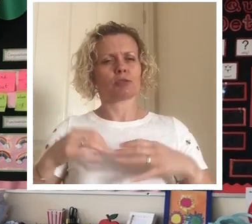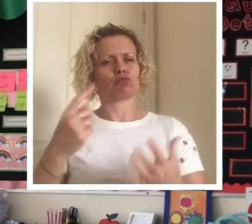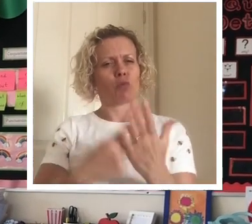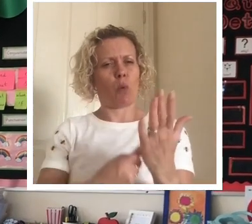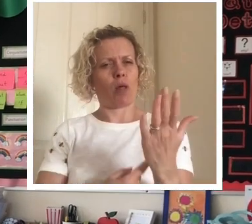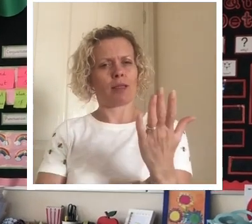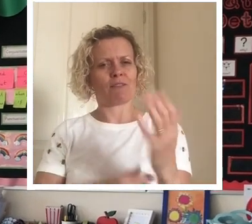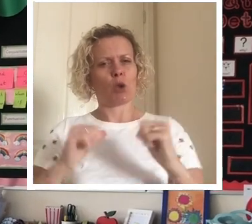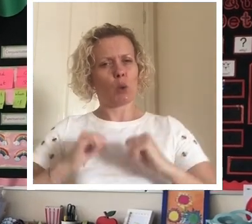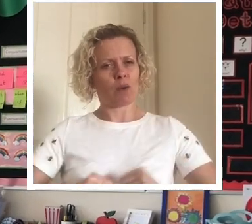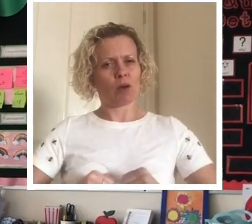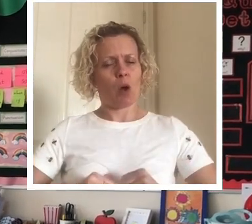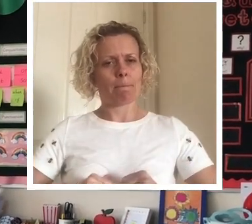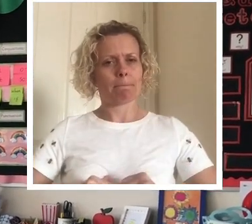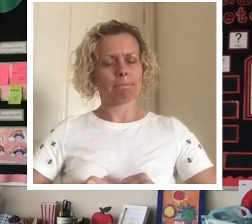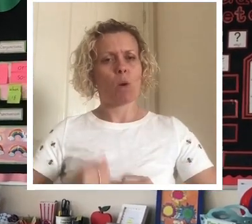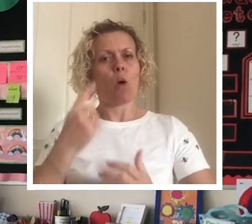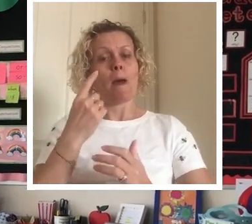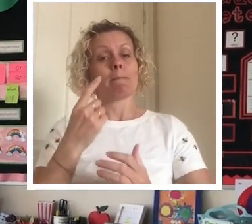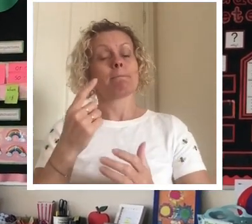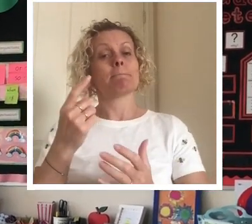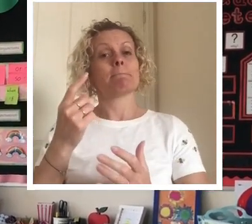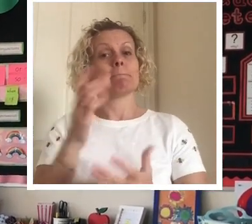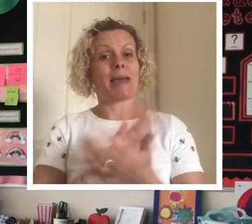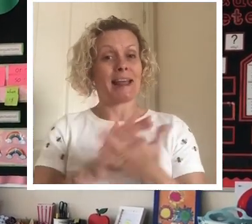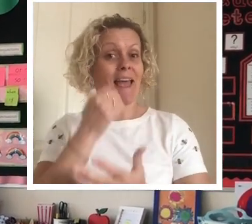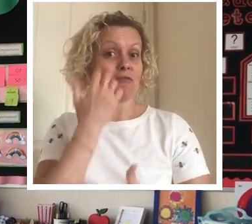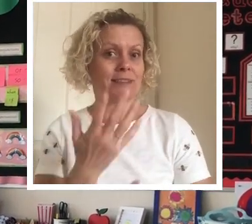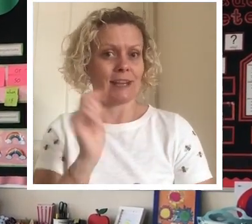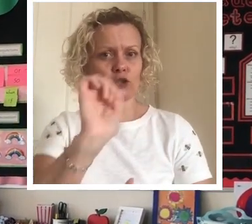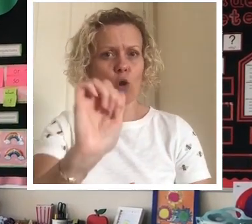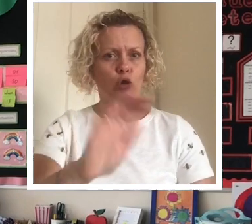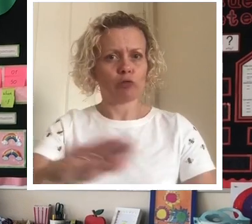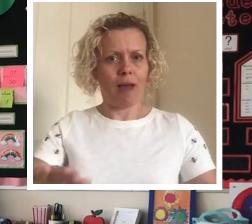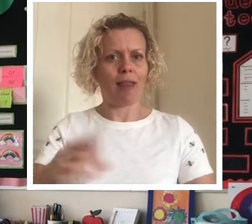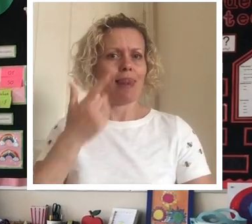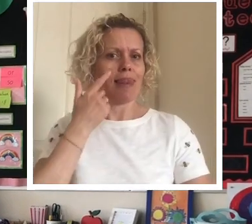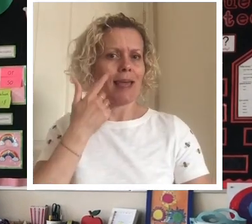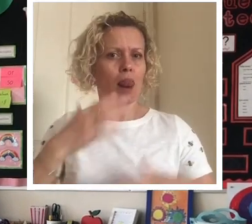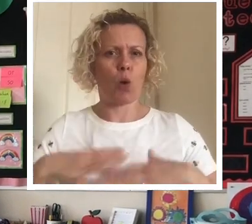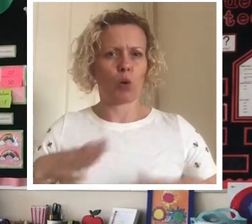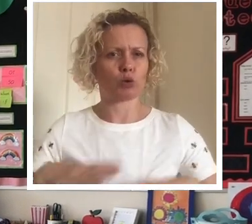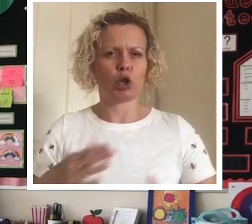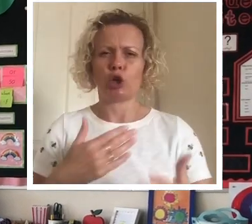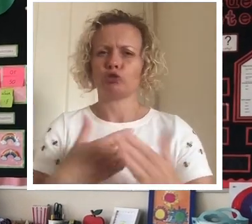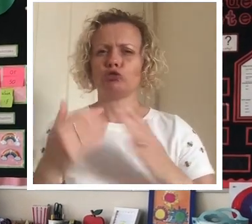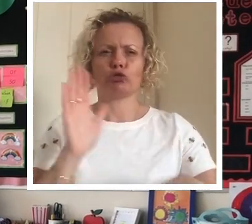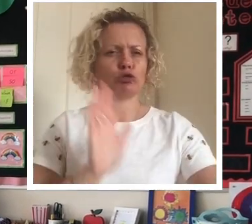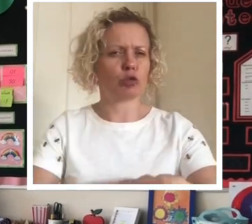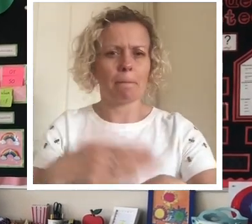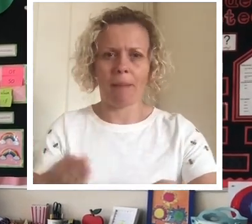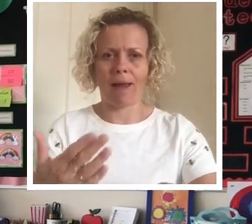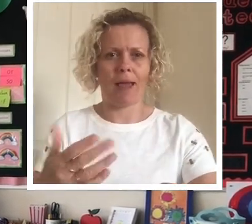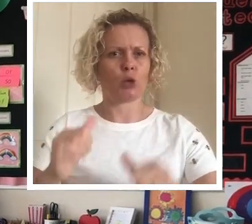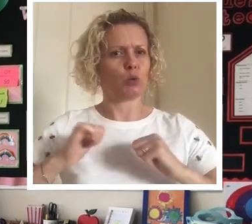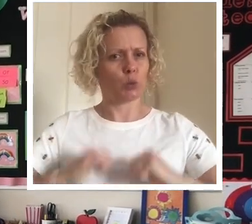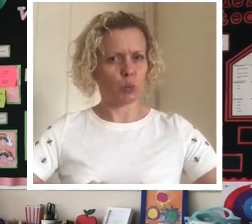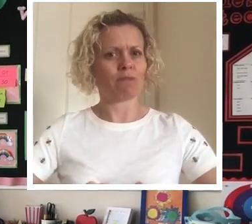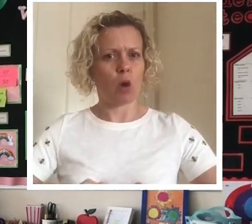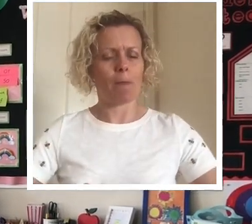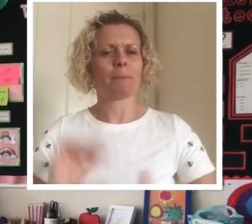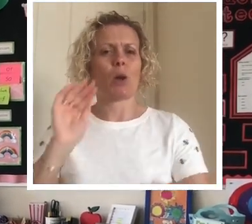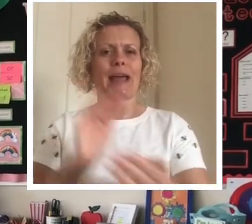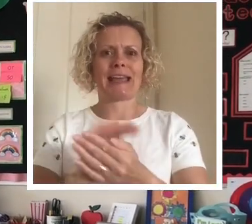rules. As long as your child comes to school wearing clean clothes every day that will help us keep on top